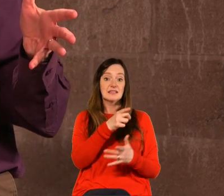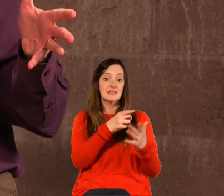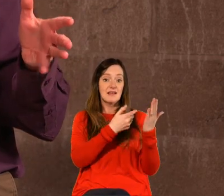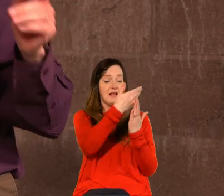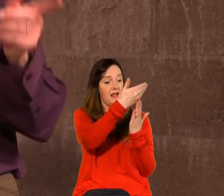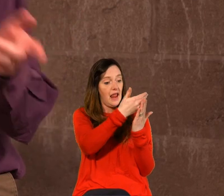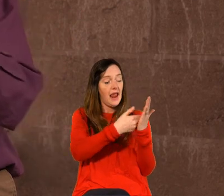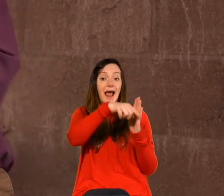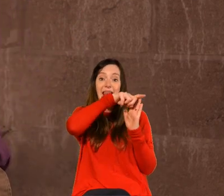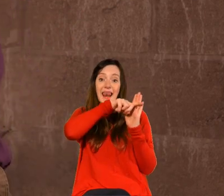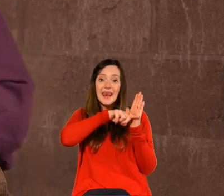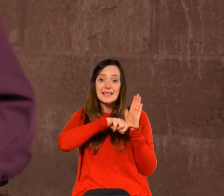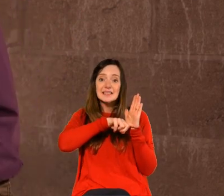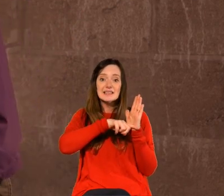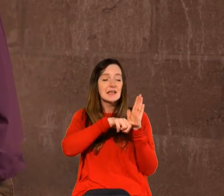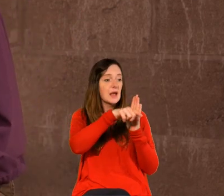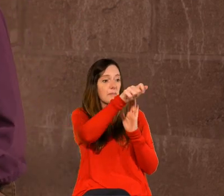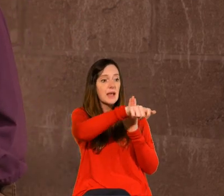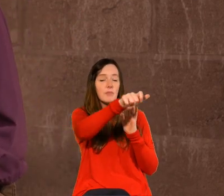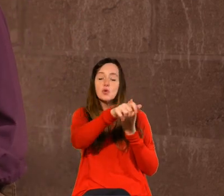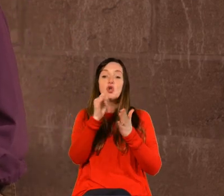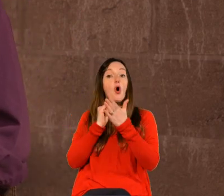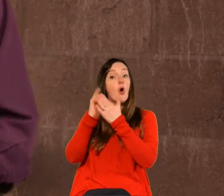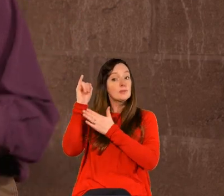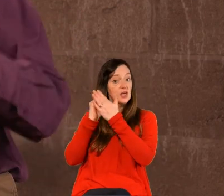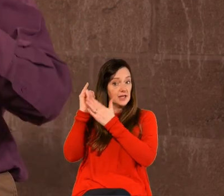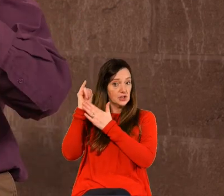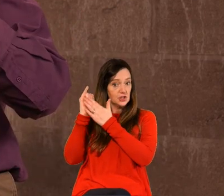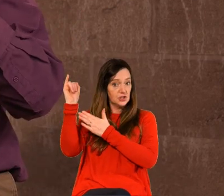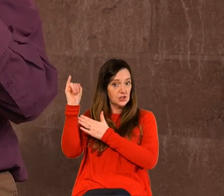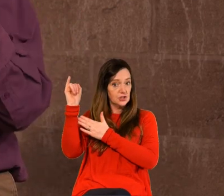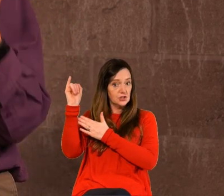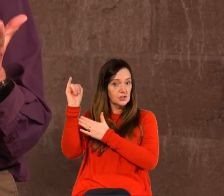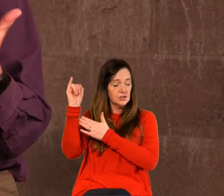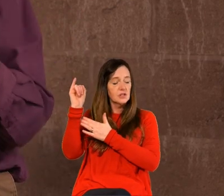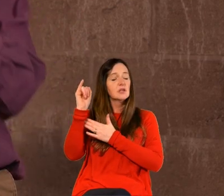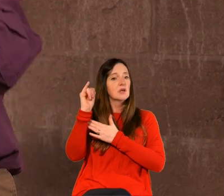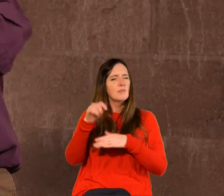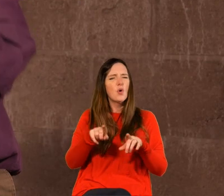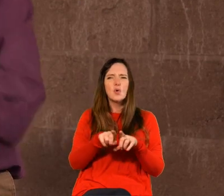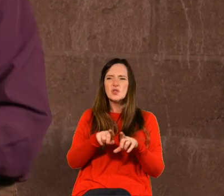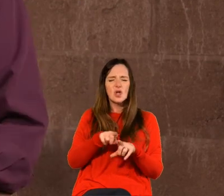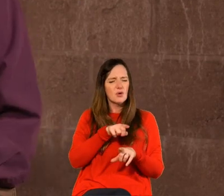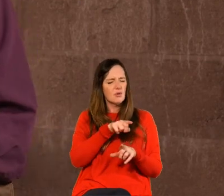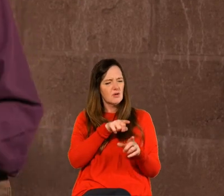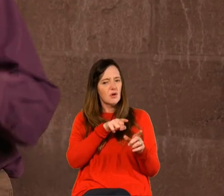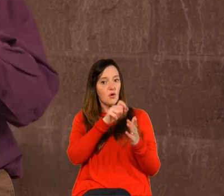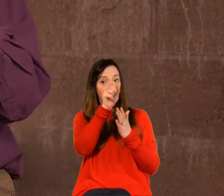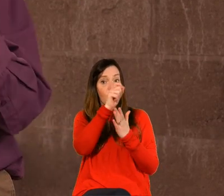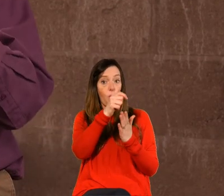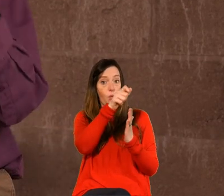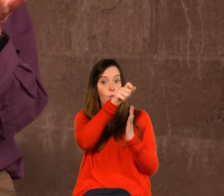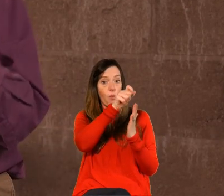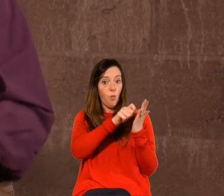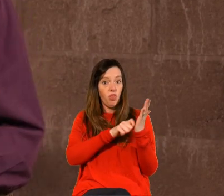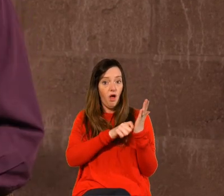christian faith but then tim began to realize there was a whole generation of people who weren't even interested in those questions because of exactly this reason they were